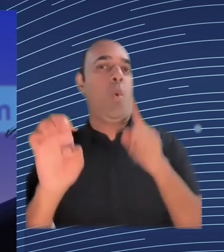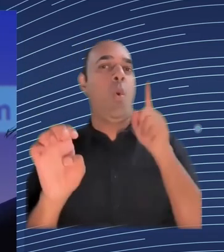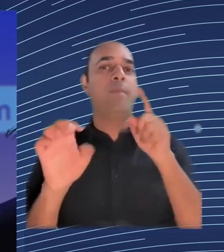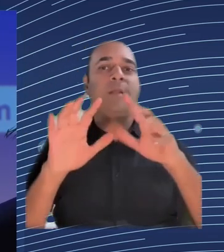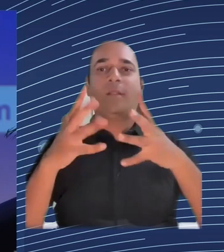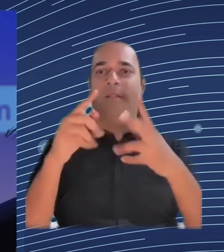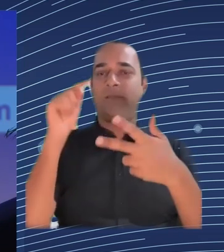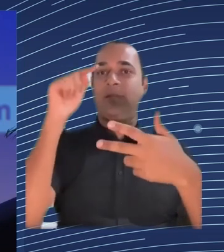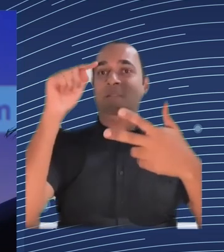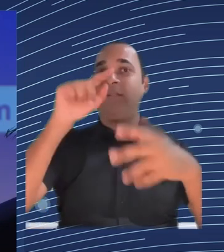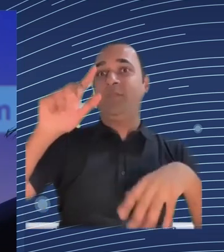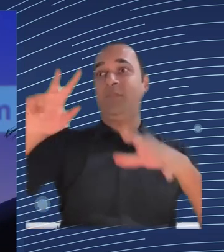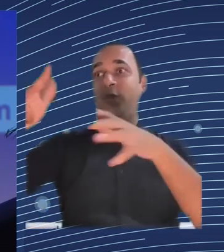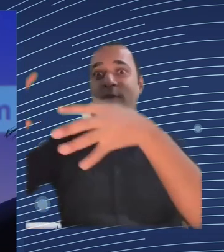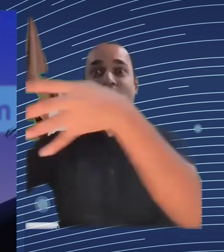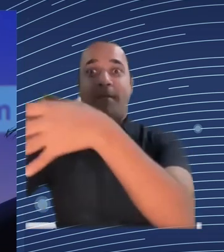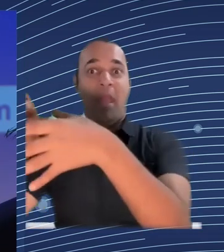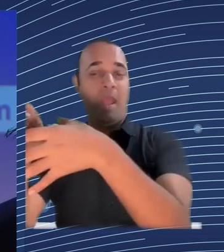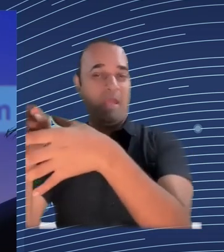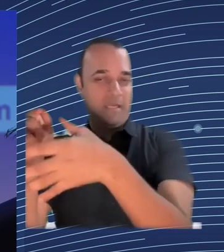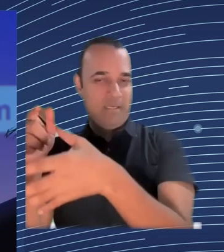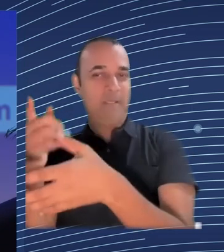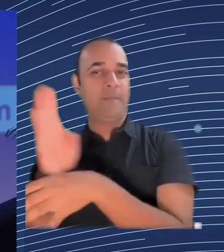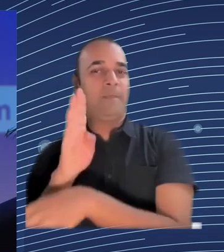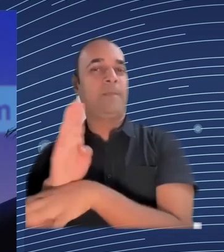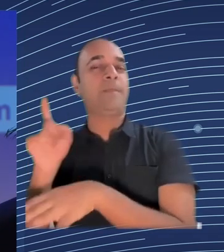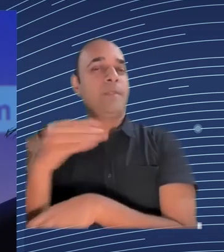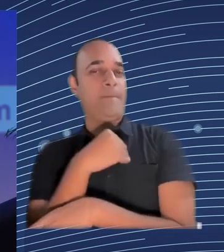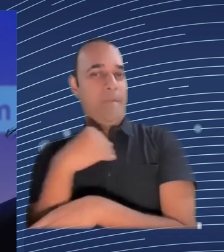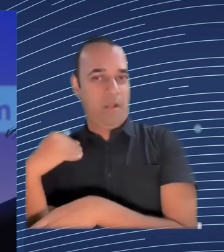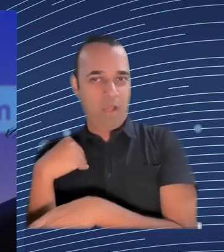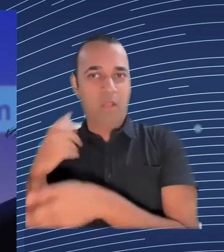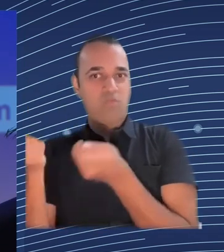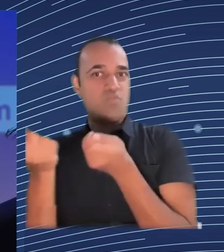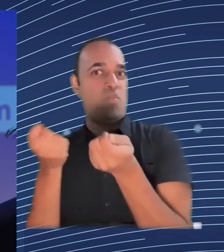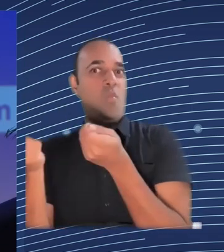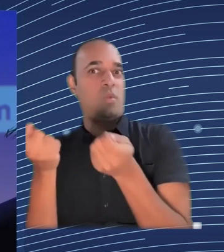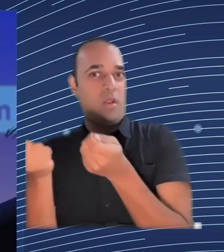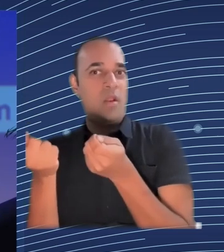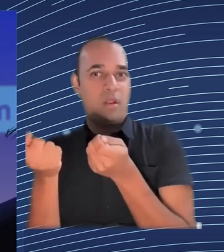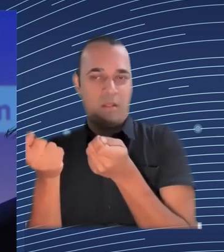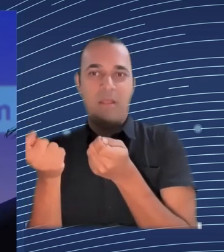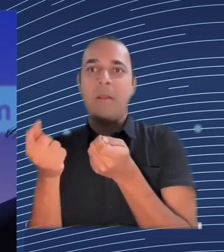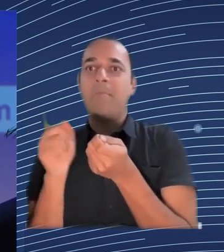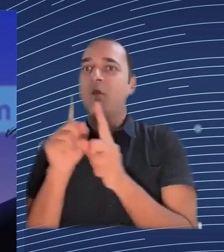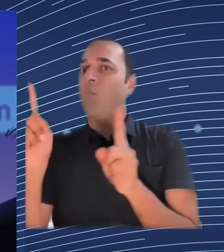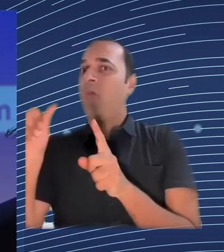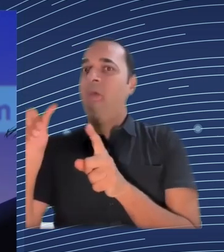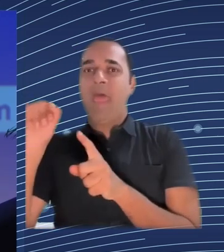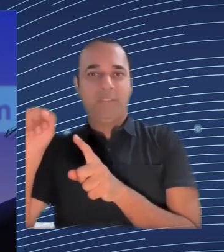check and make the correct incentive for this third party that they cannot